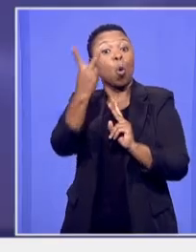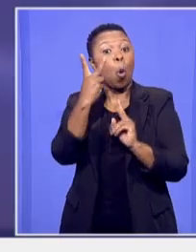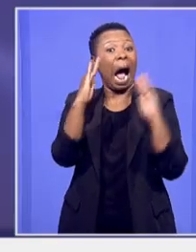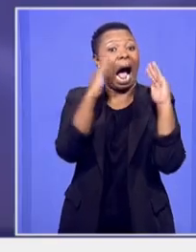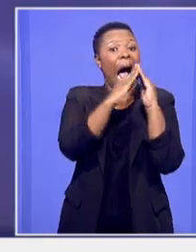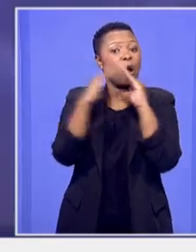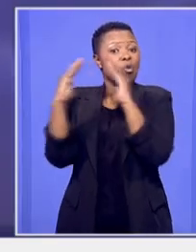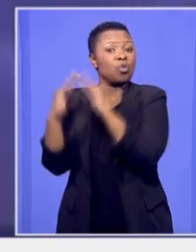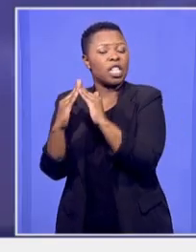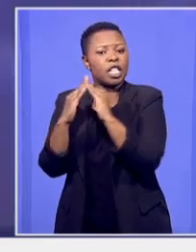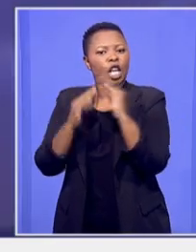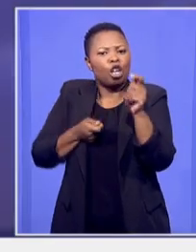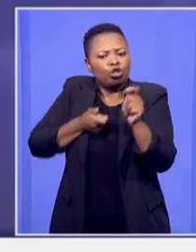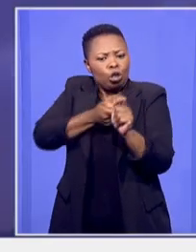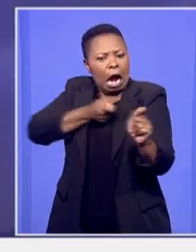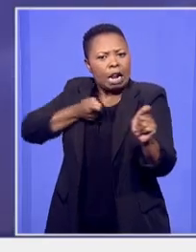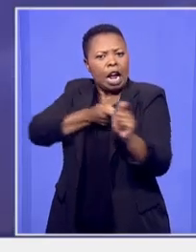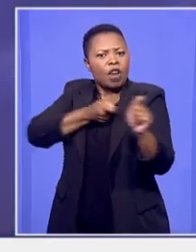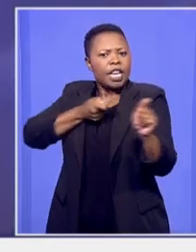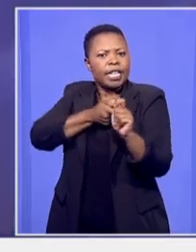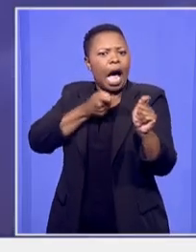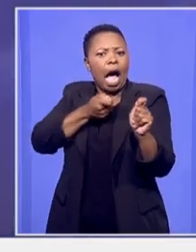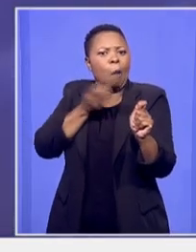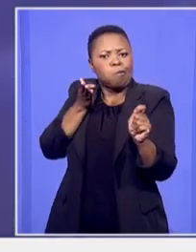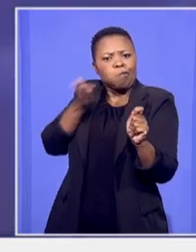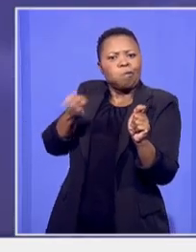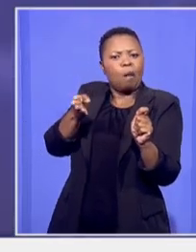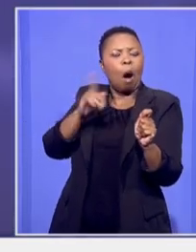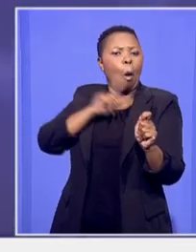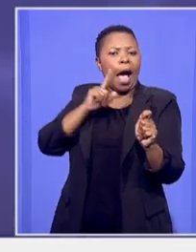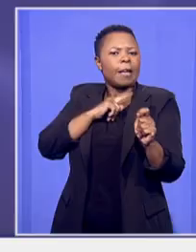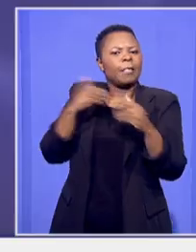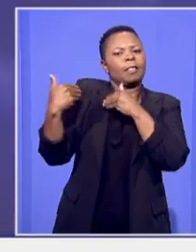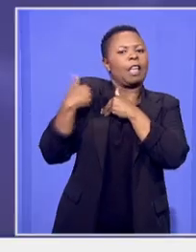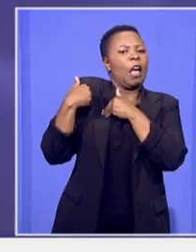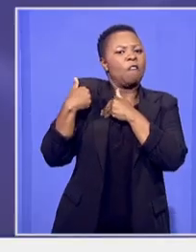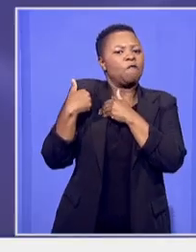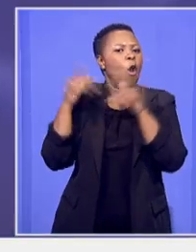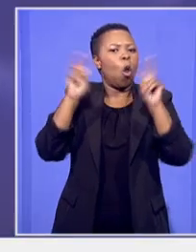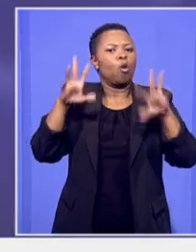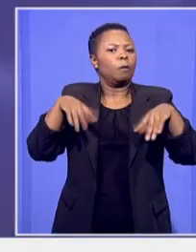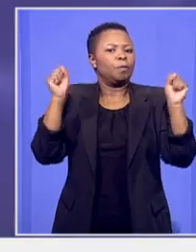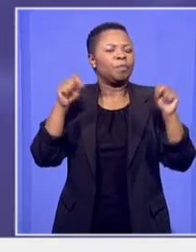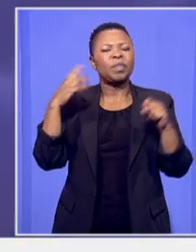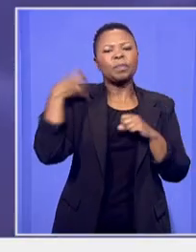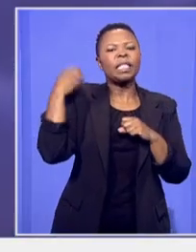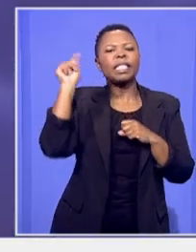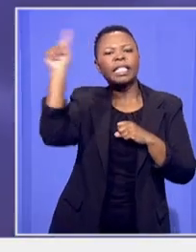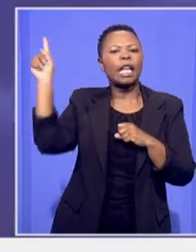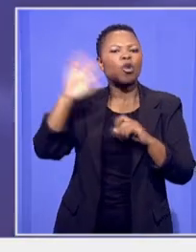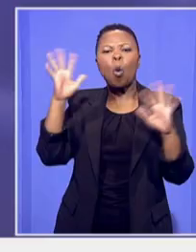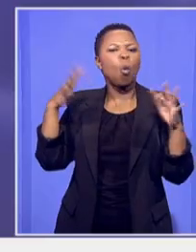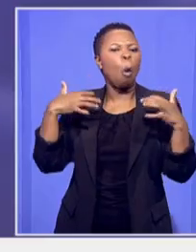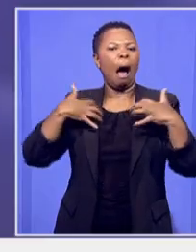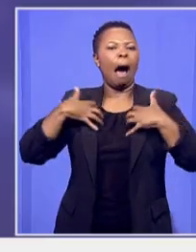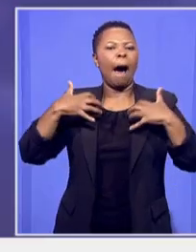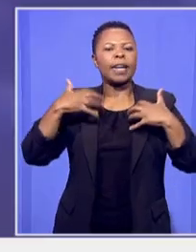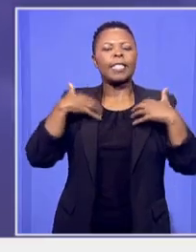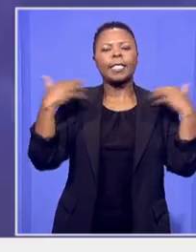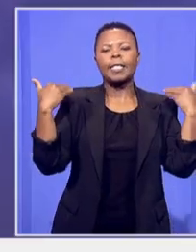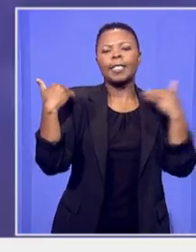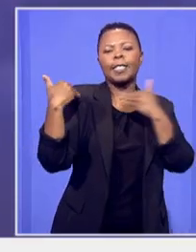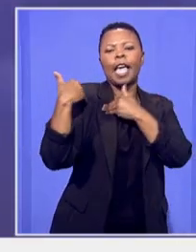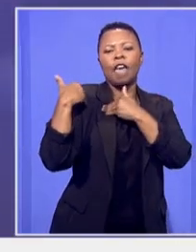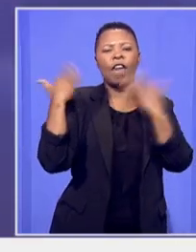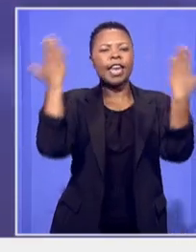with a generator to shield them from load shedding ministers don't have to worry about their safety every night like